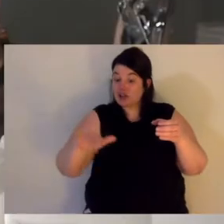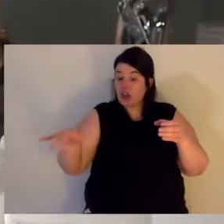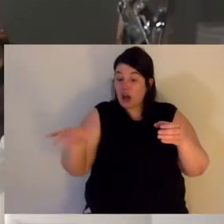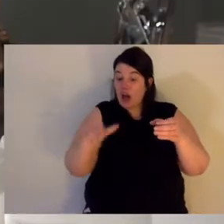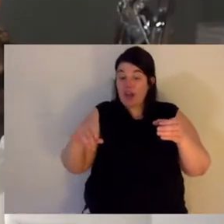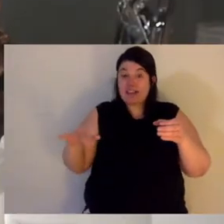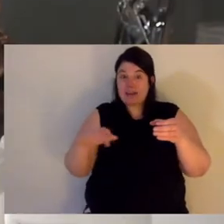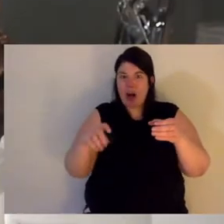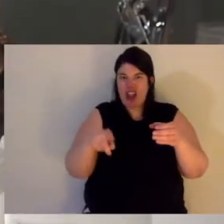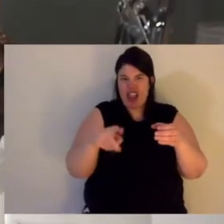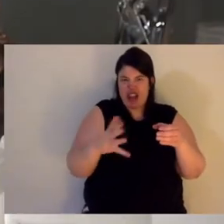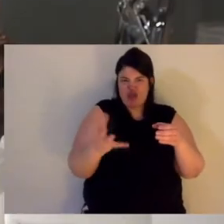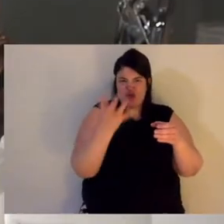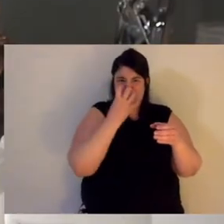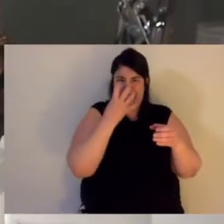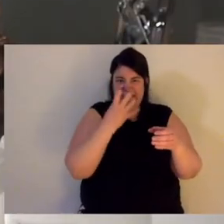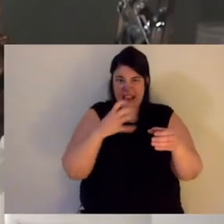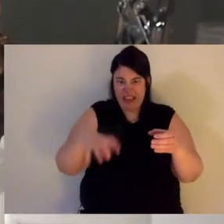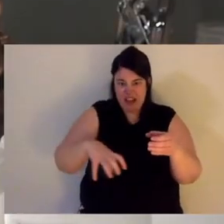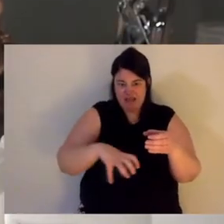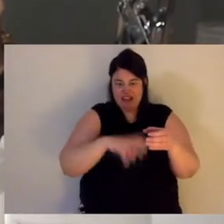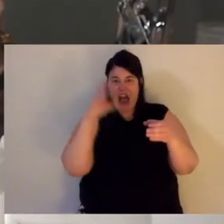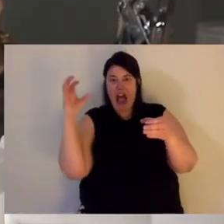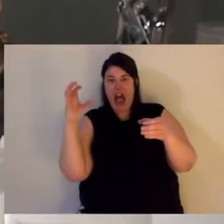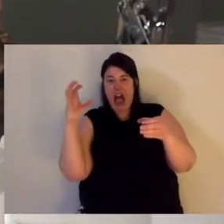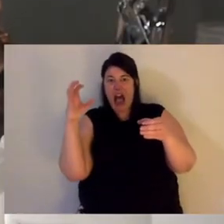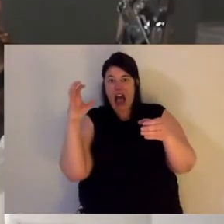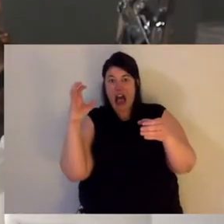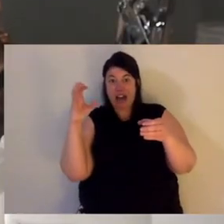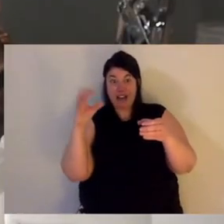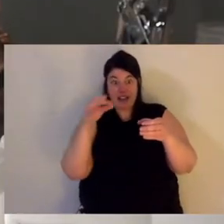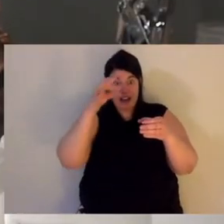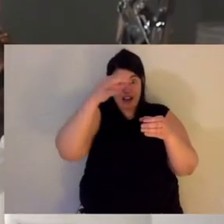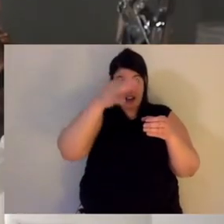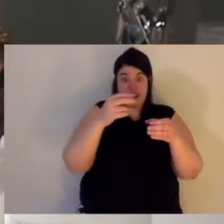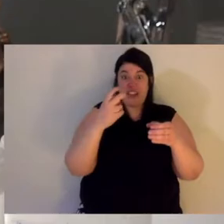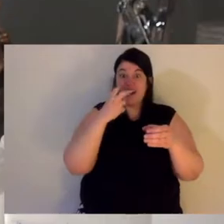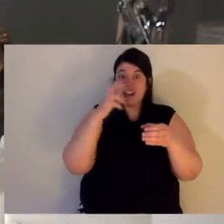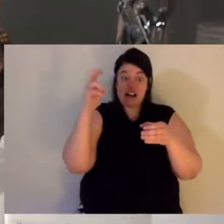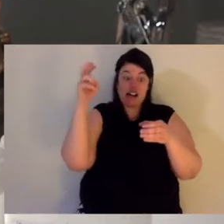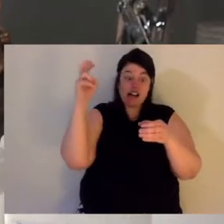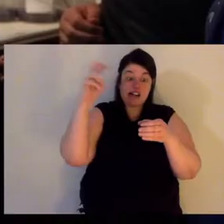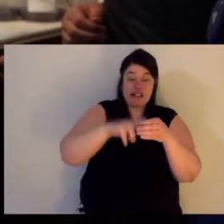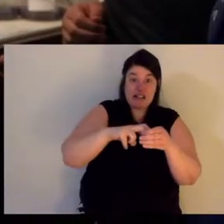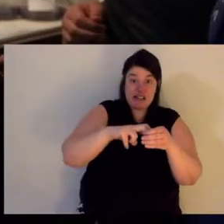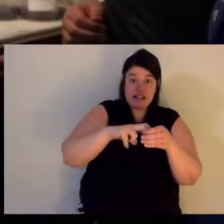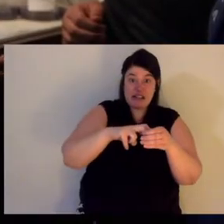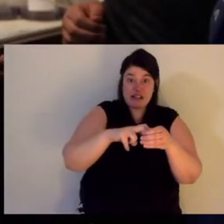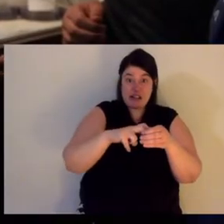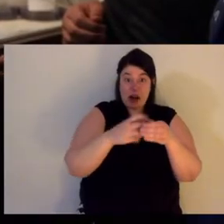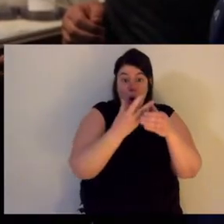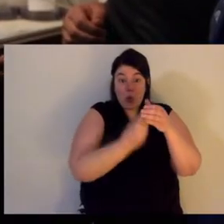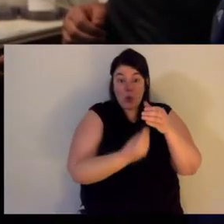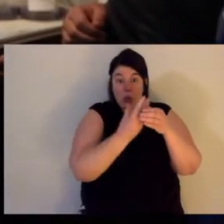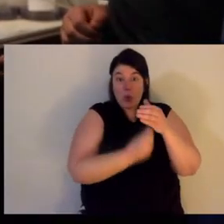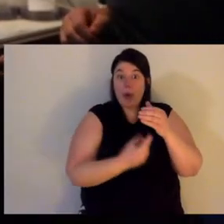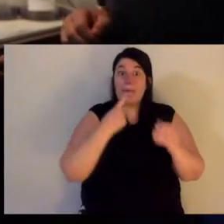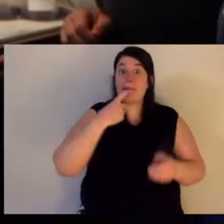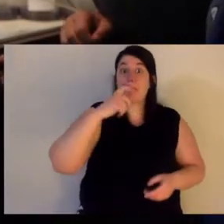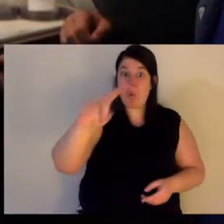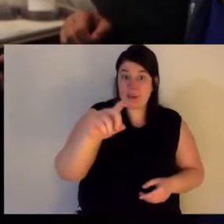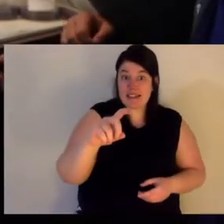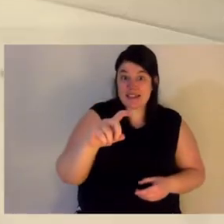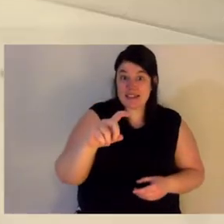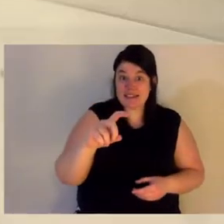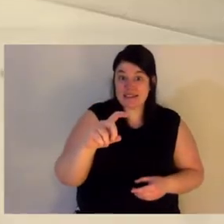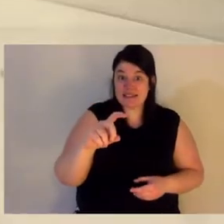on the end of each of their fangs, we get a little droplet of venom. That's where the vacuum comes in. We suck that venom into the pipette. And once we